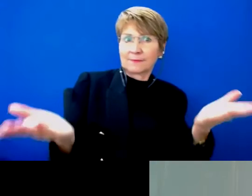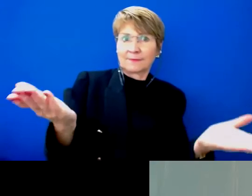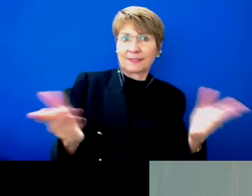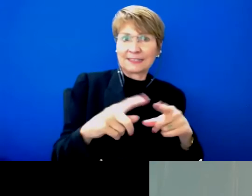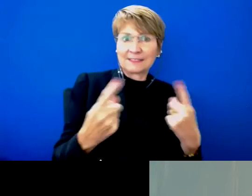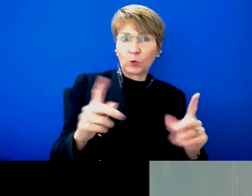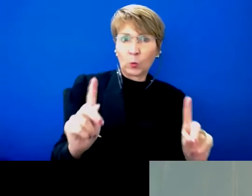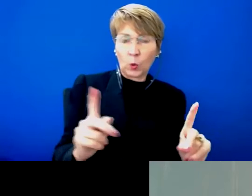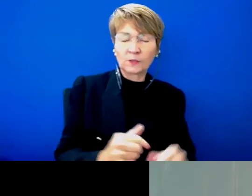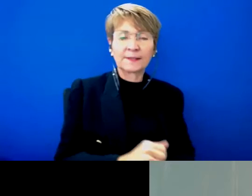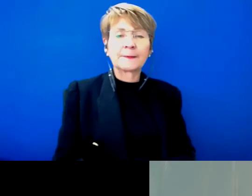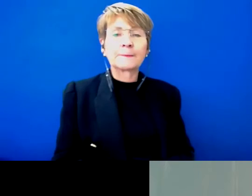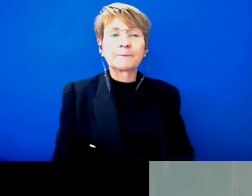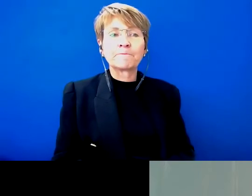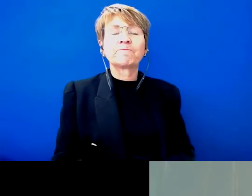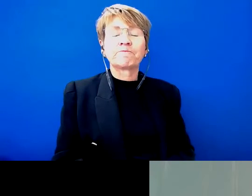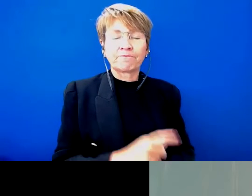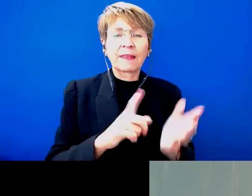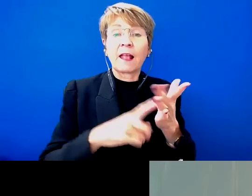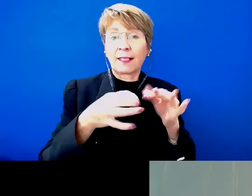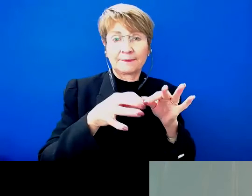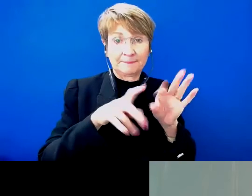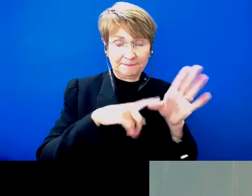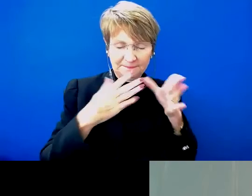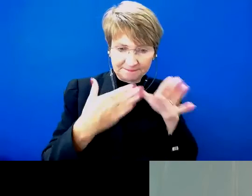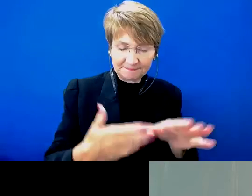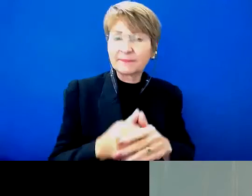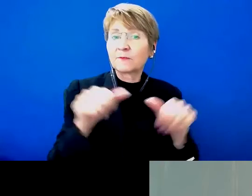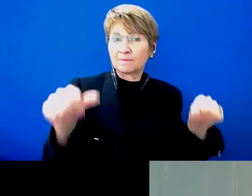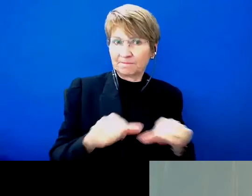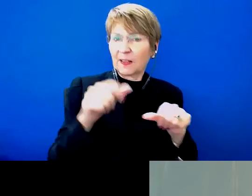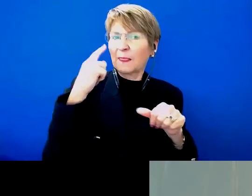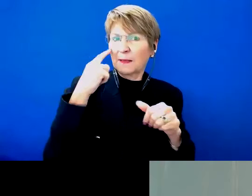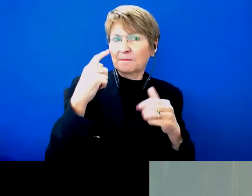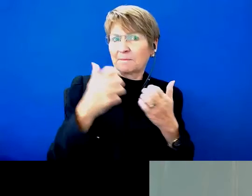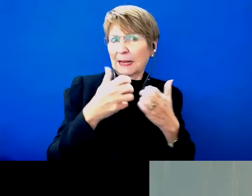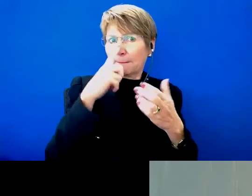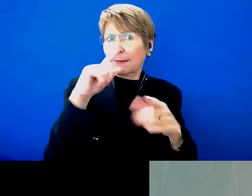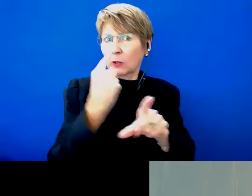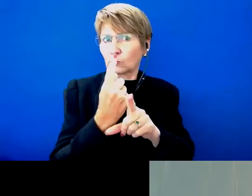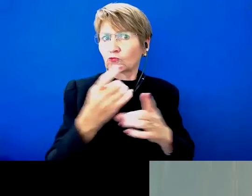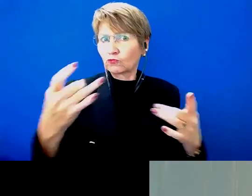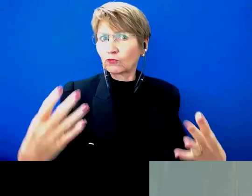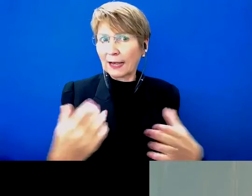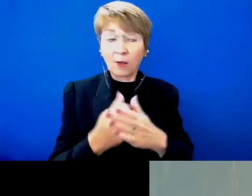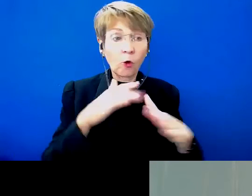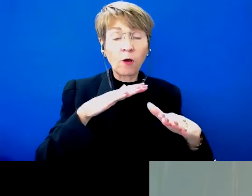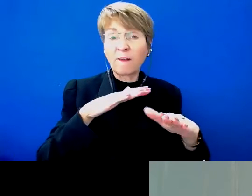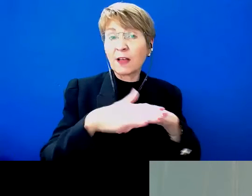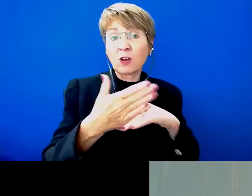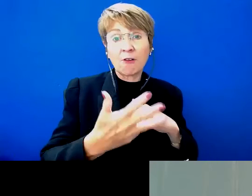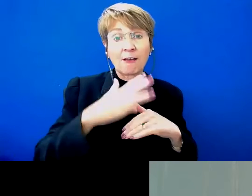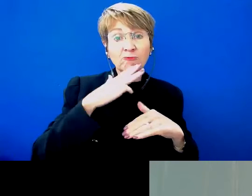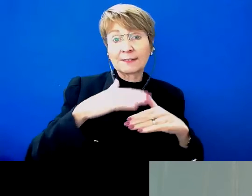that have already been shared in the chat today, Lauren, by many of our colleagues on screen. David's just talked about over 900 days to get